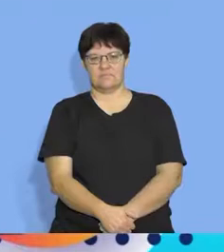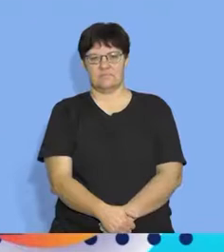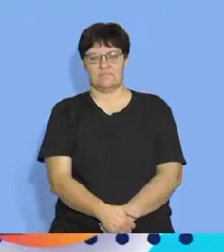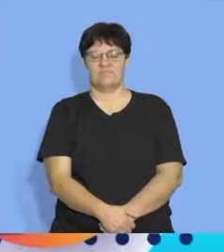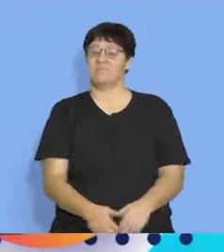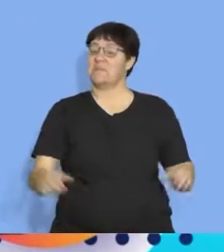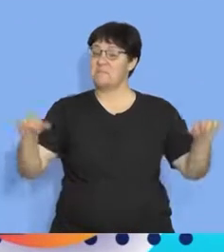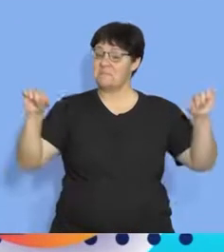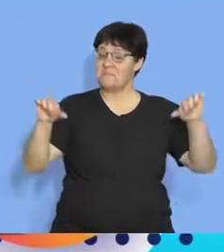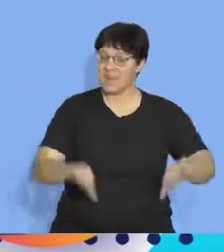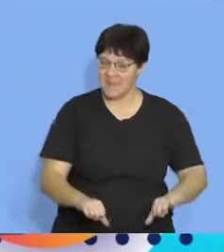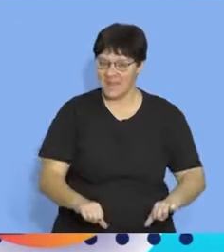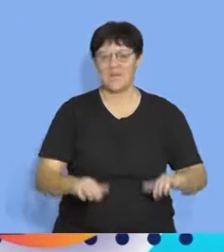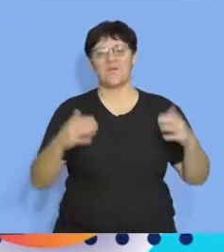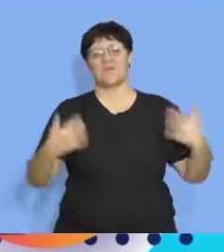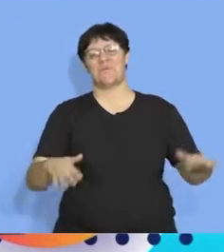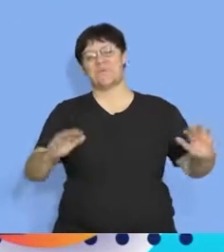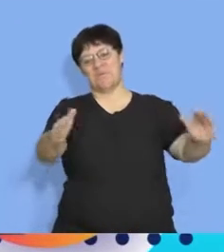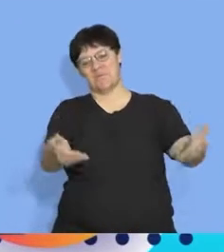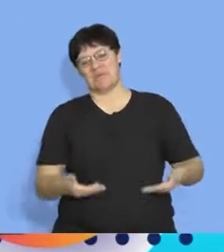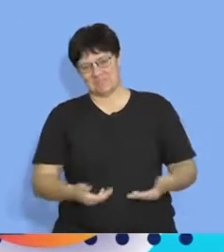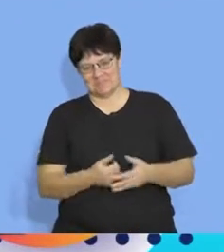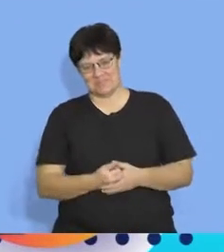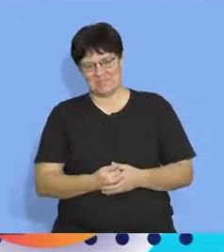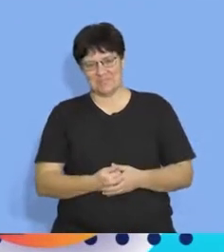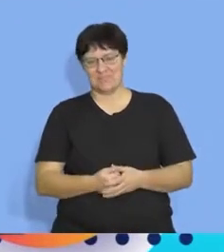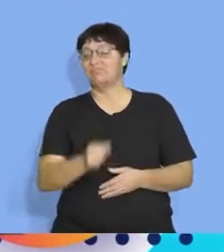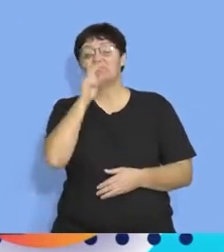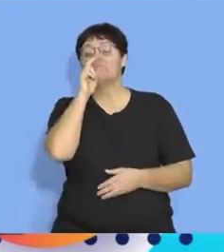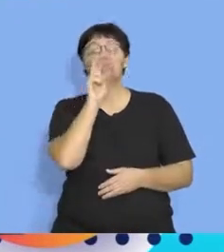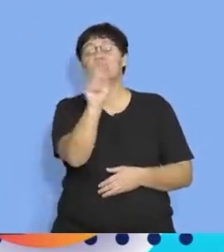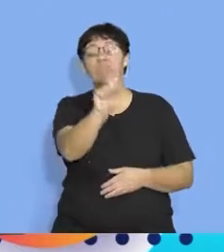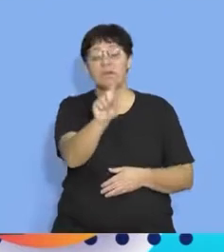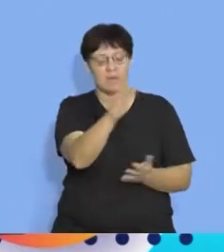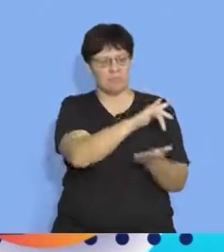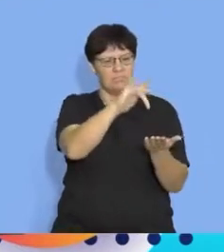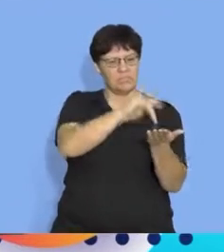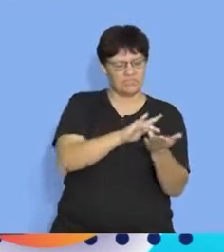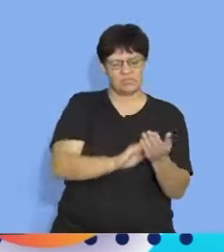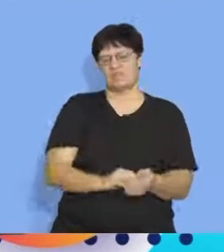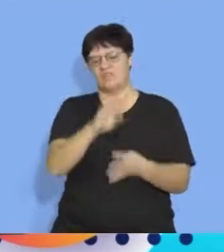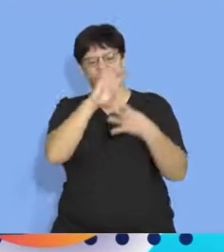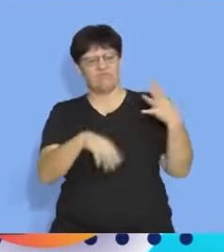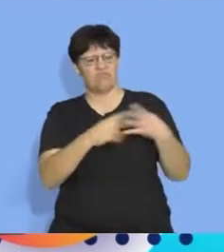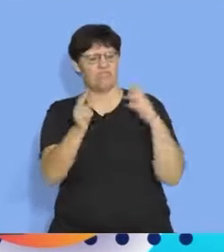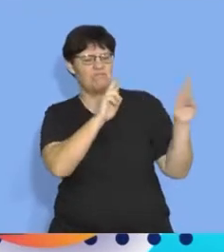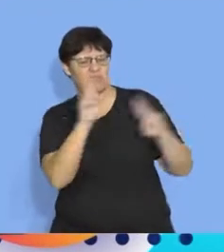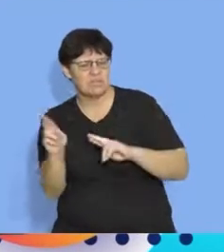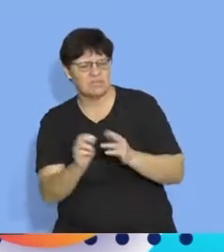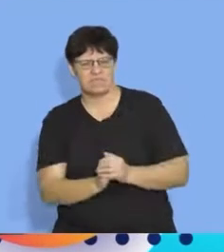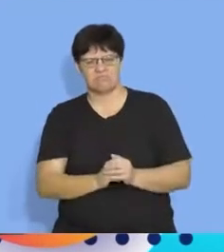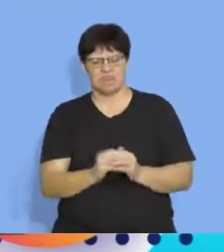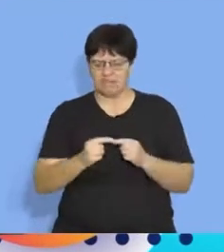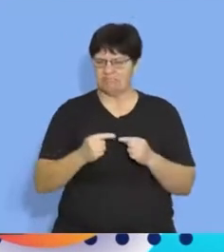welcome back everyone we're still busy looking at position and frames of reference distance and